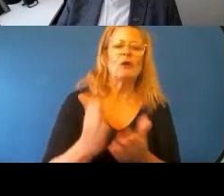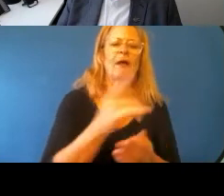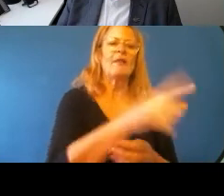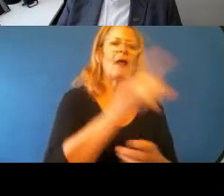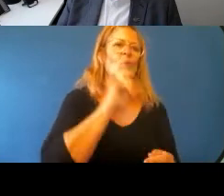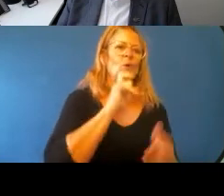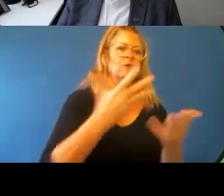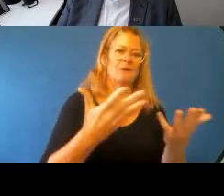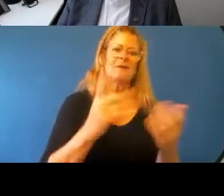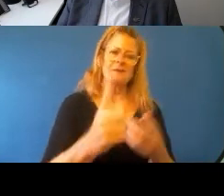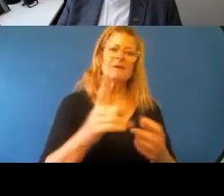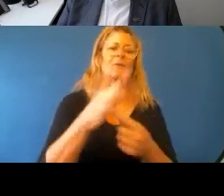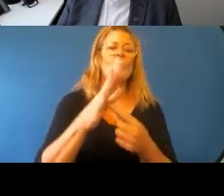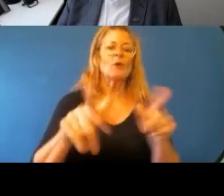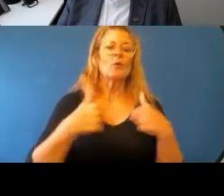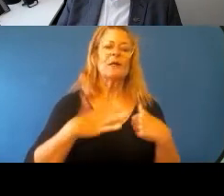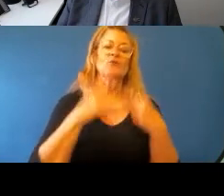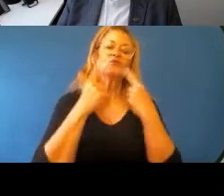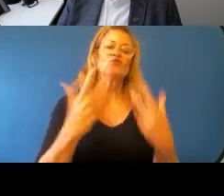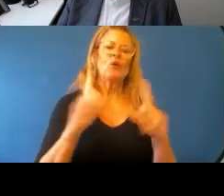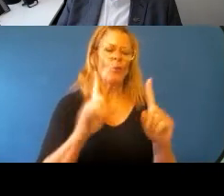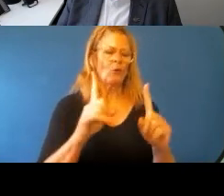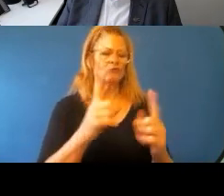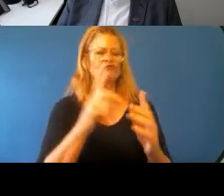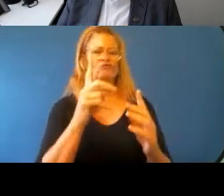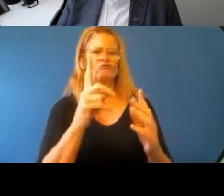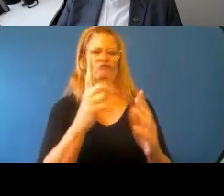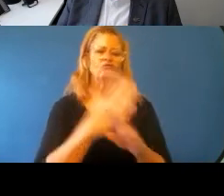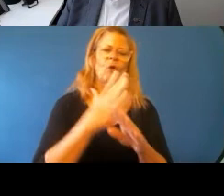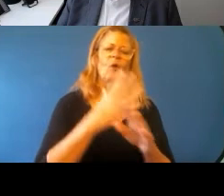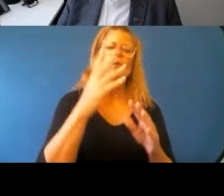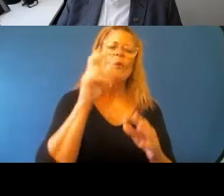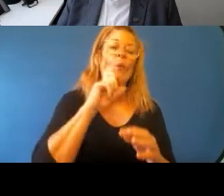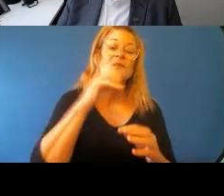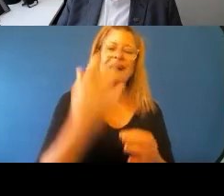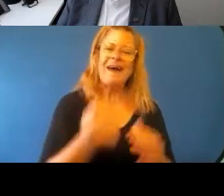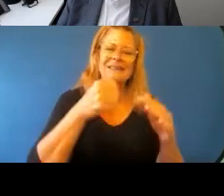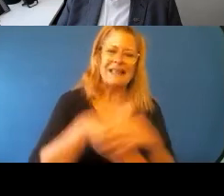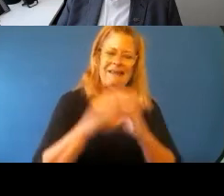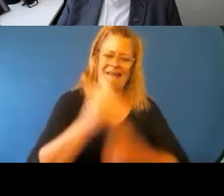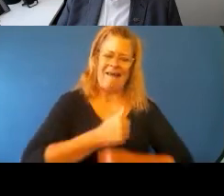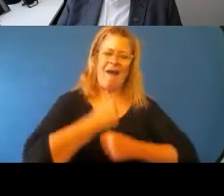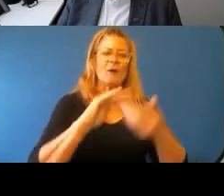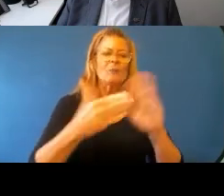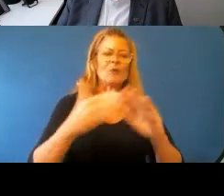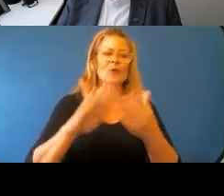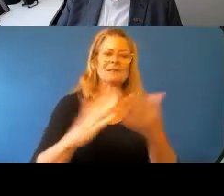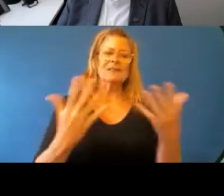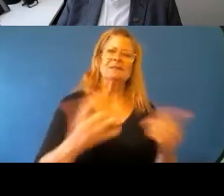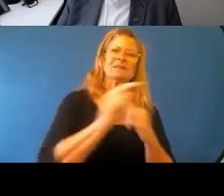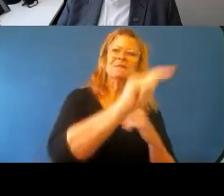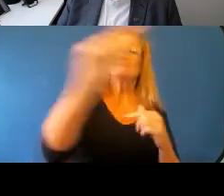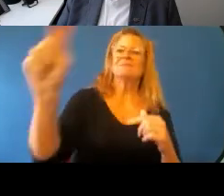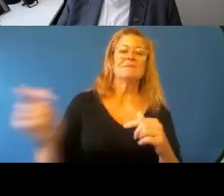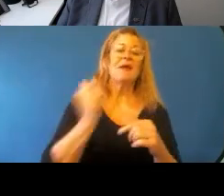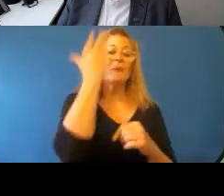religions, in our cultural values. And when you're engaging with Aboriginal people and you're talking to them about what is the role